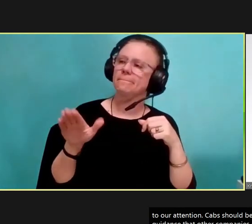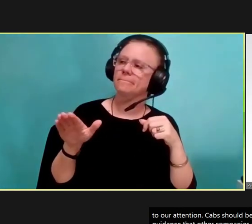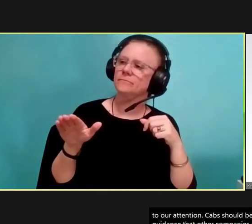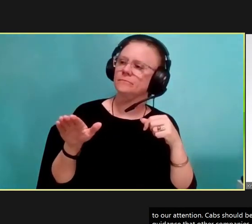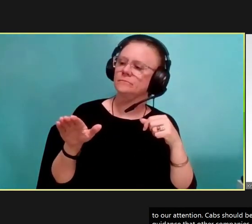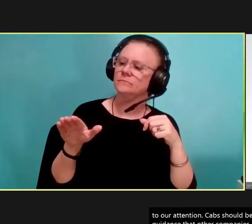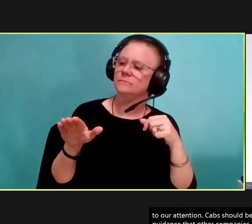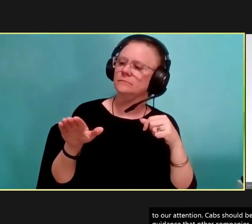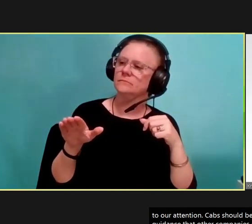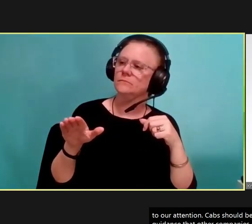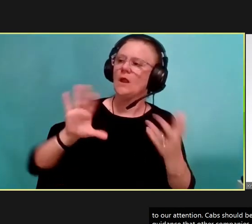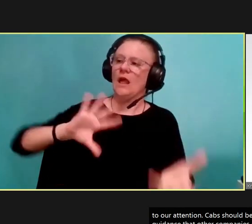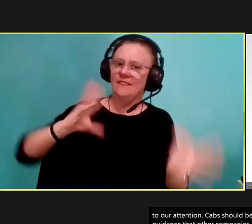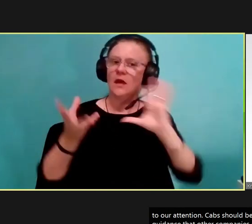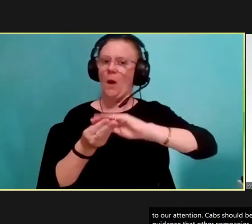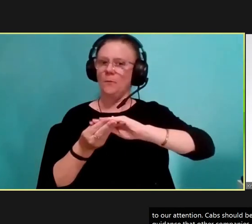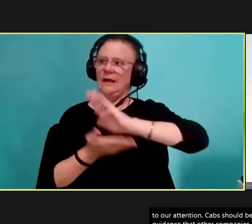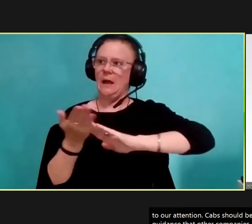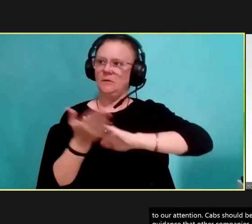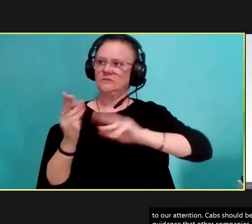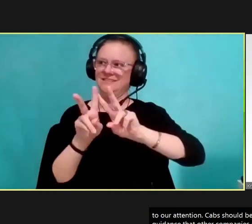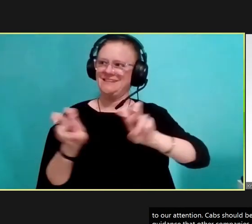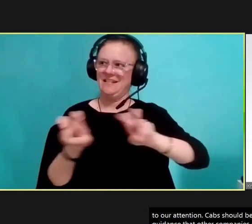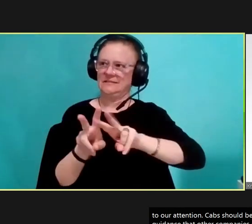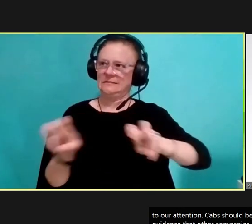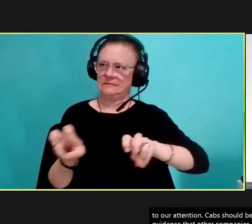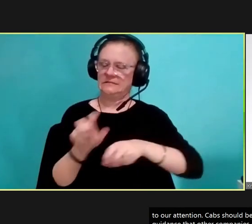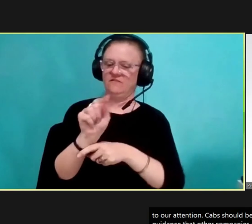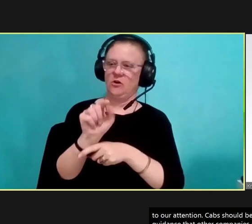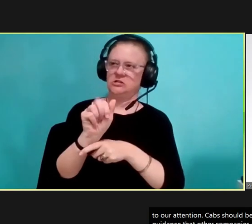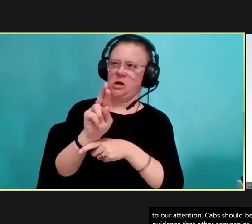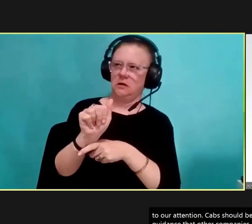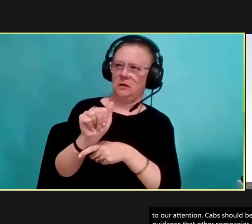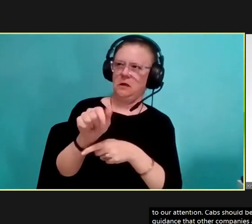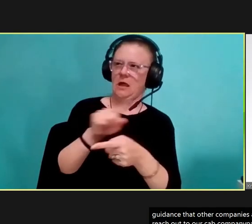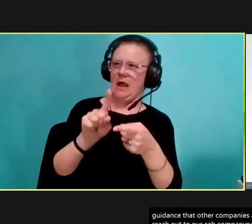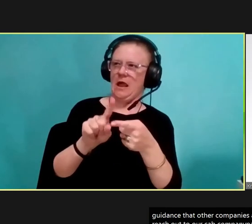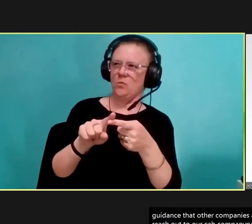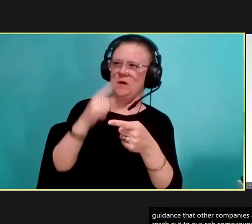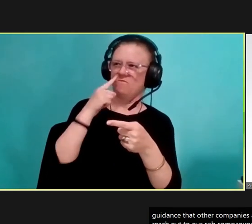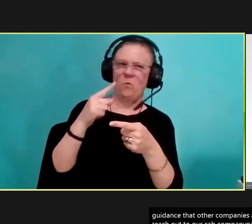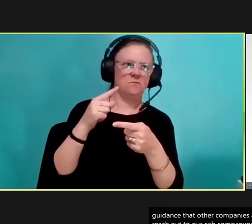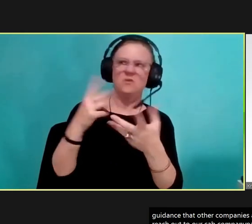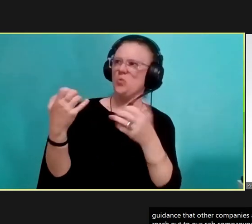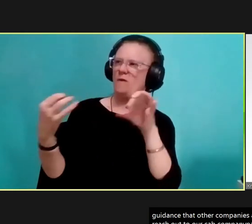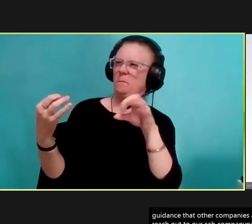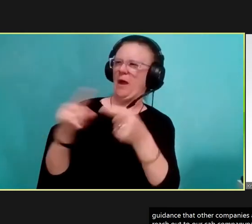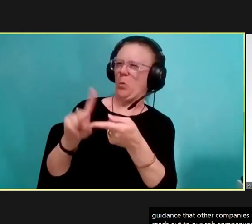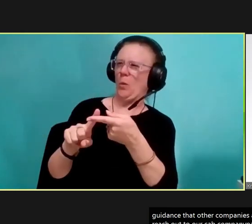what is the status of the comprehensive operational analysis and what time frame do you anticipate for seeking public feedback?